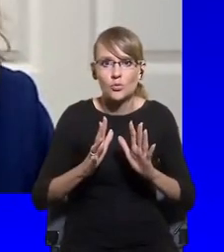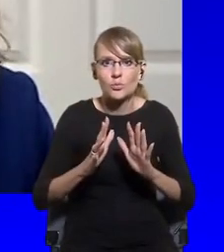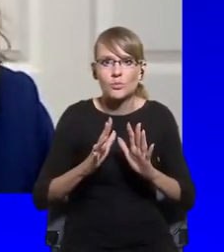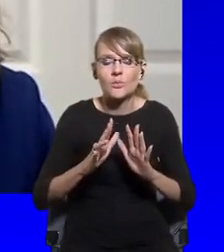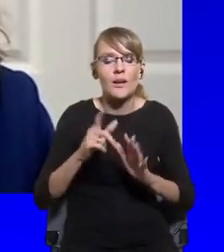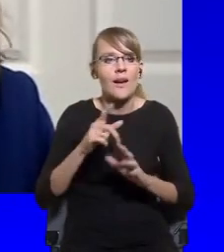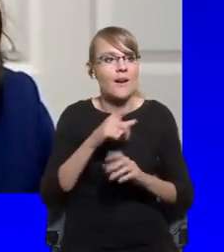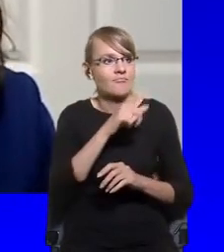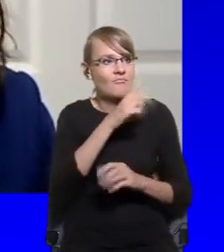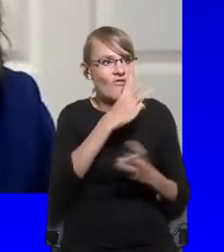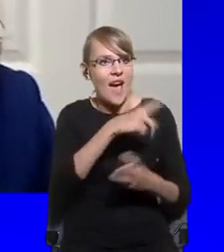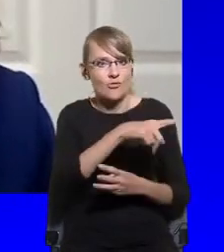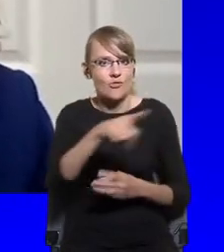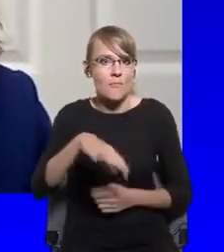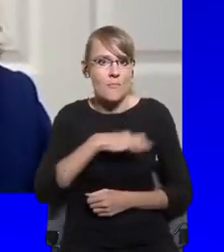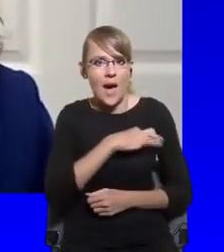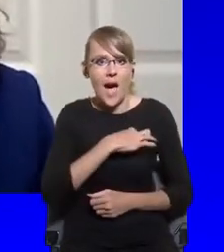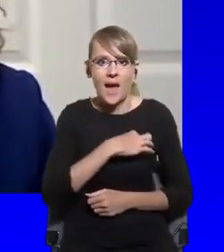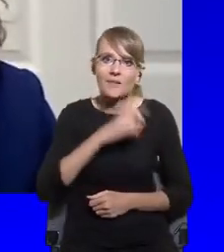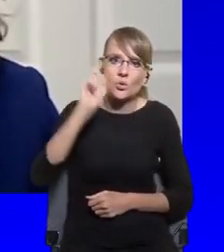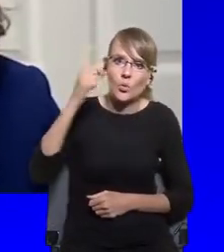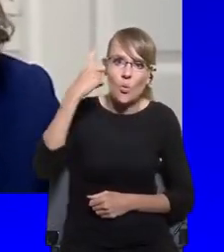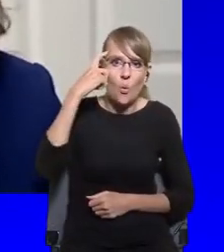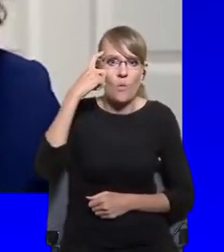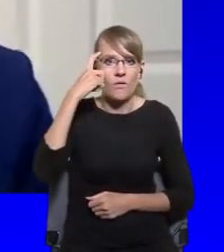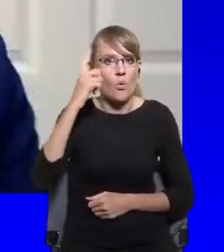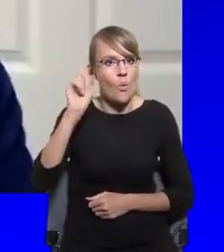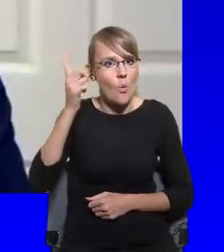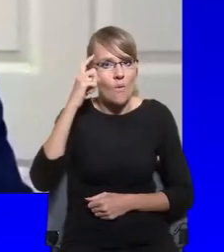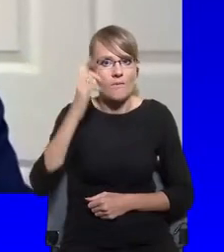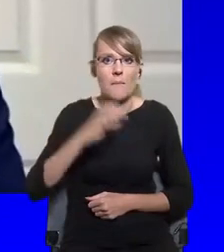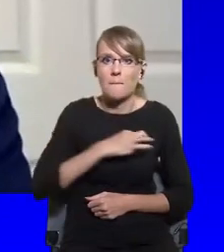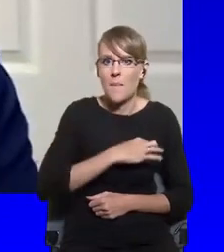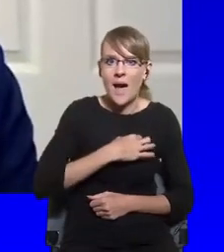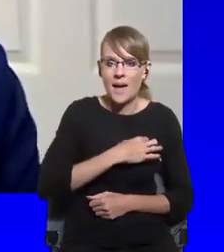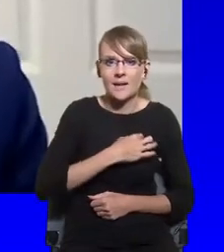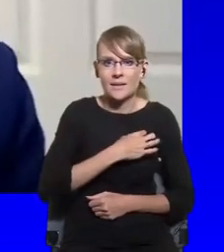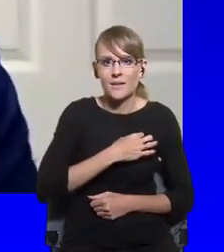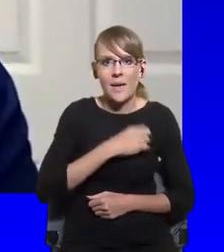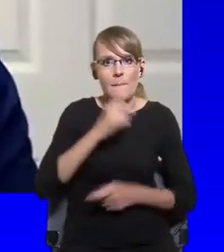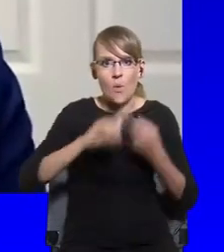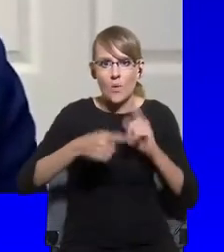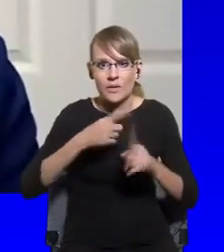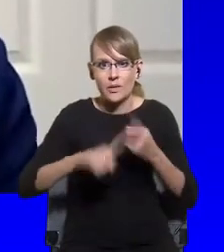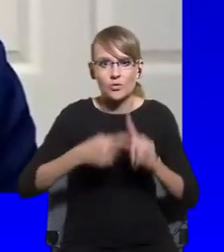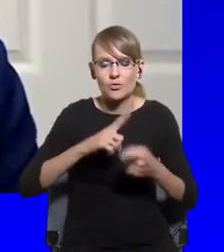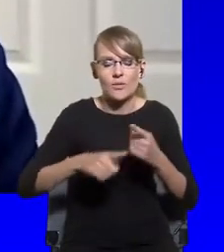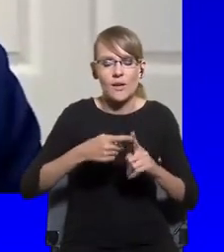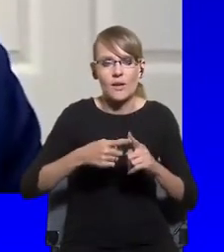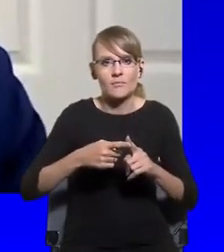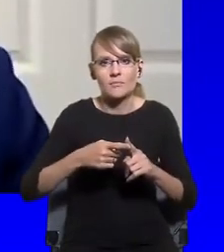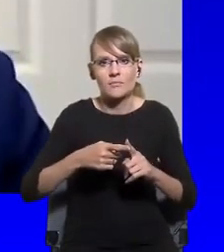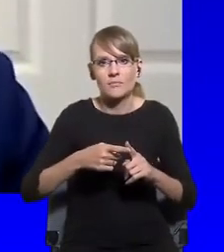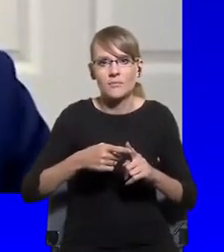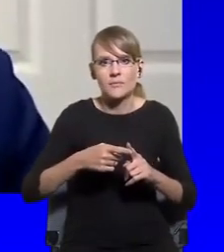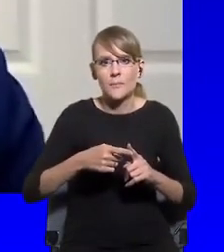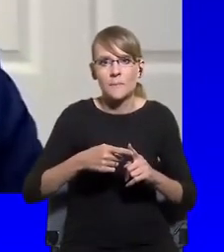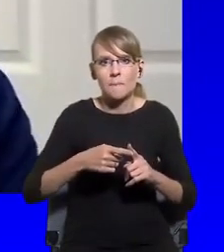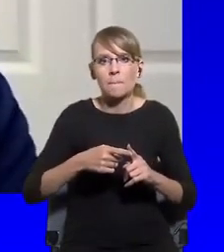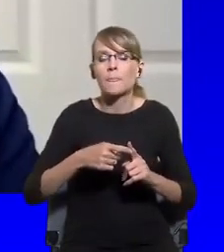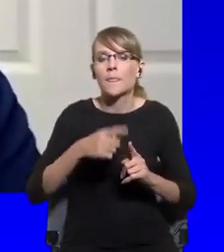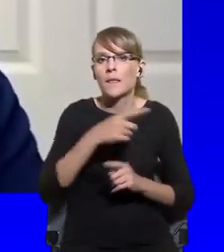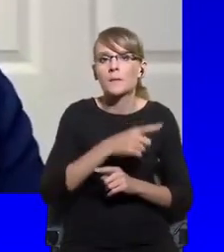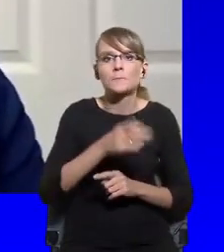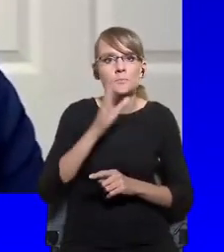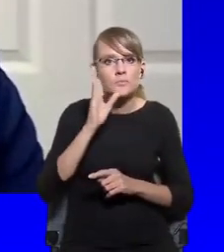I think this is really, in my view, a very, very critical point. I think it's, again, too early